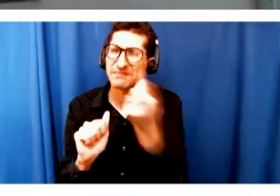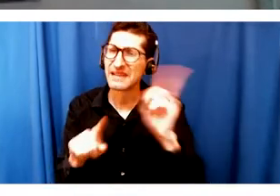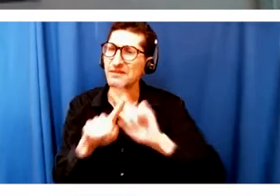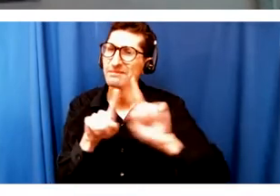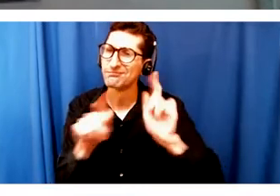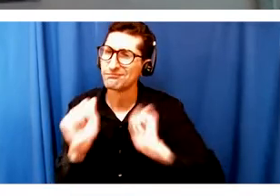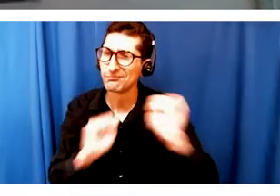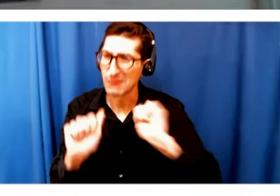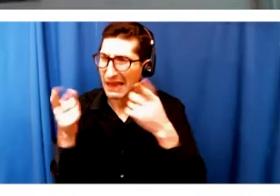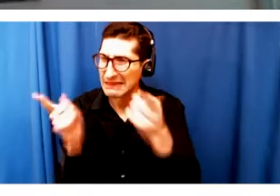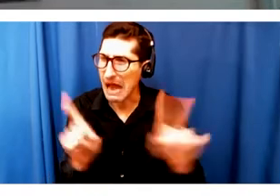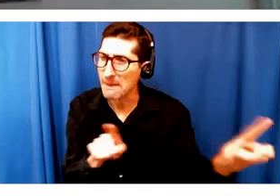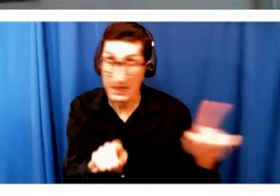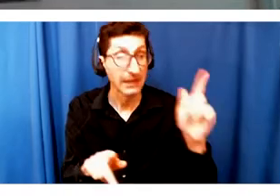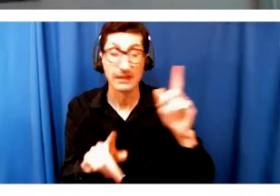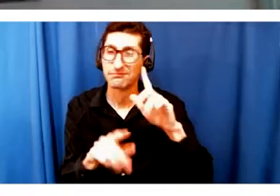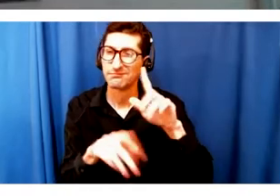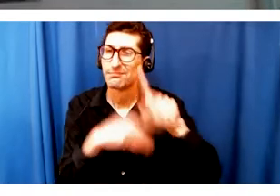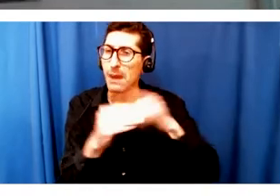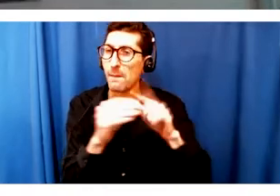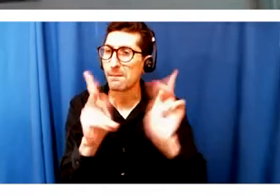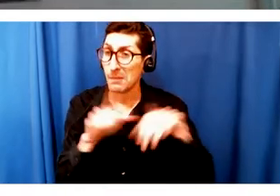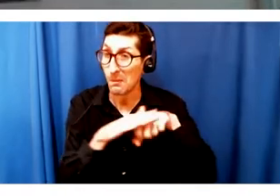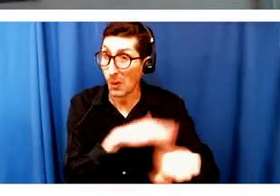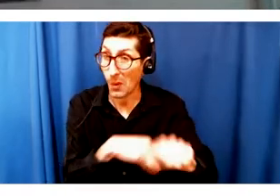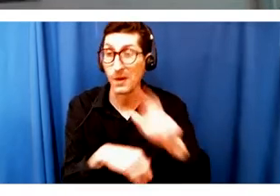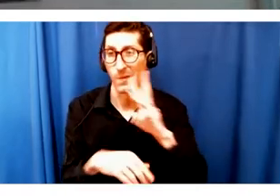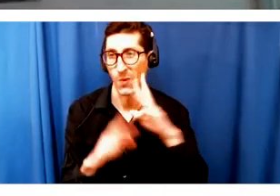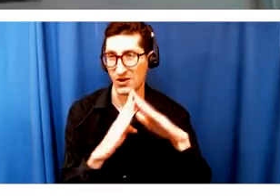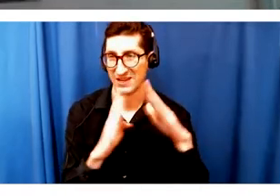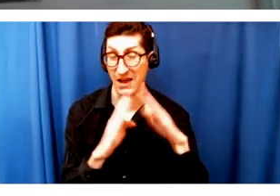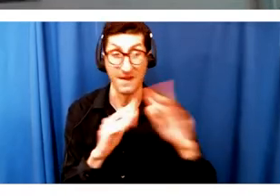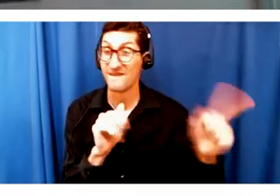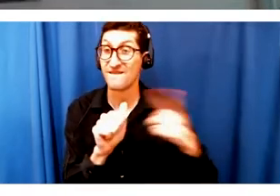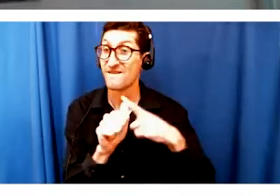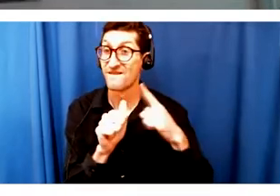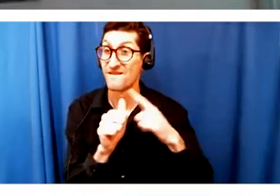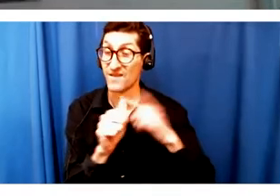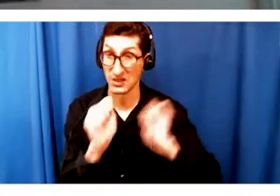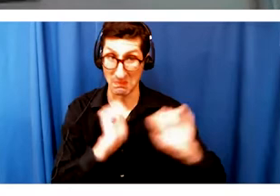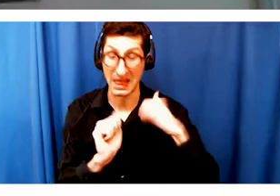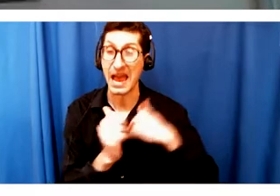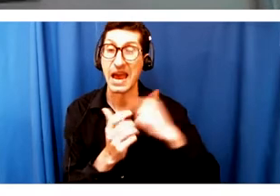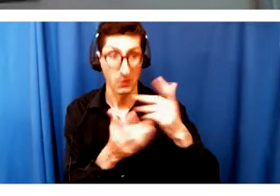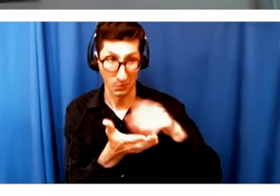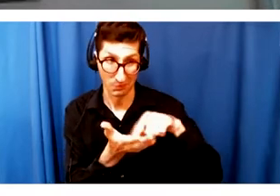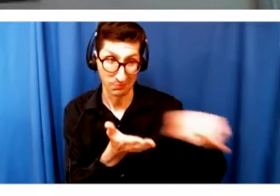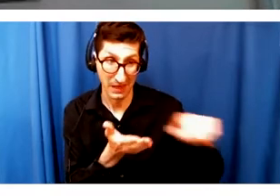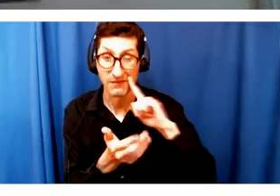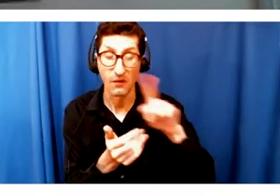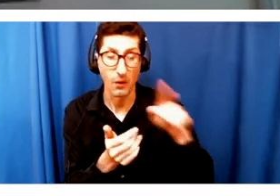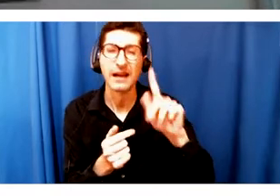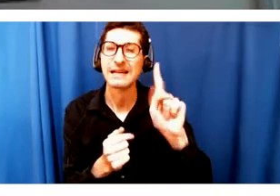were born in Watertown. The first one that we have commissioned, we've commissioned Ken Green to write a play about